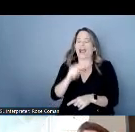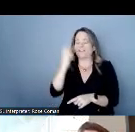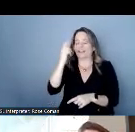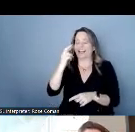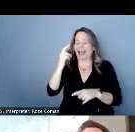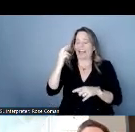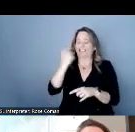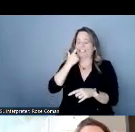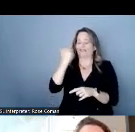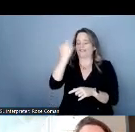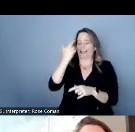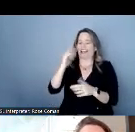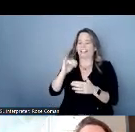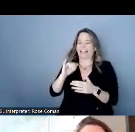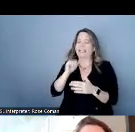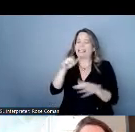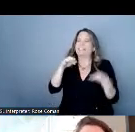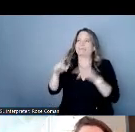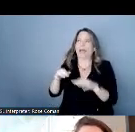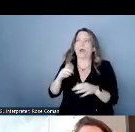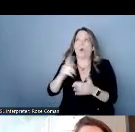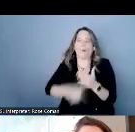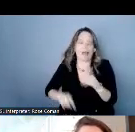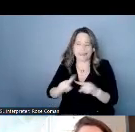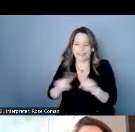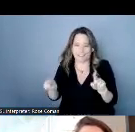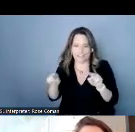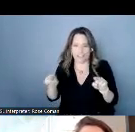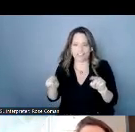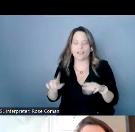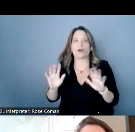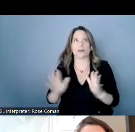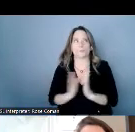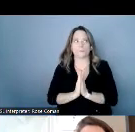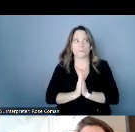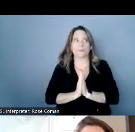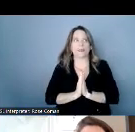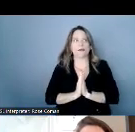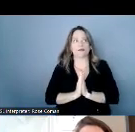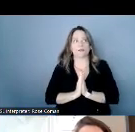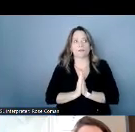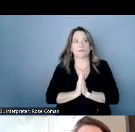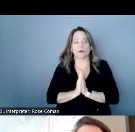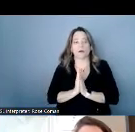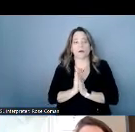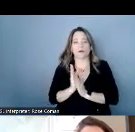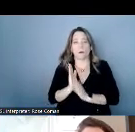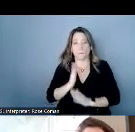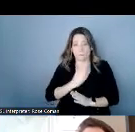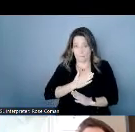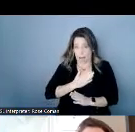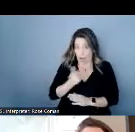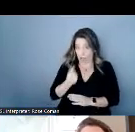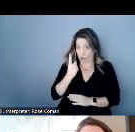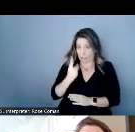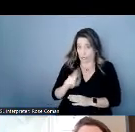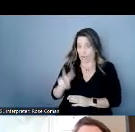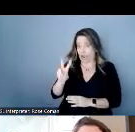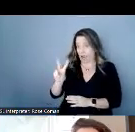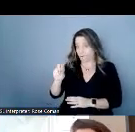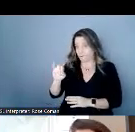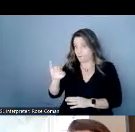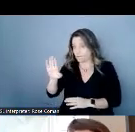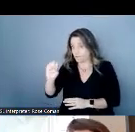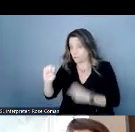that they were different so my understanding is that a voice writer is an individual that is trained in a